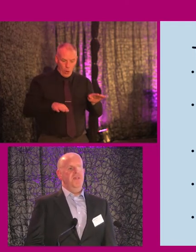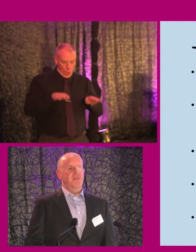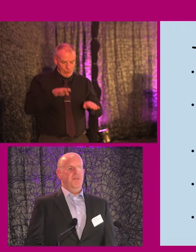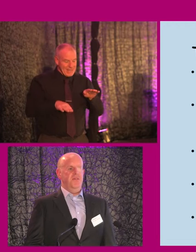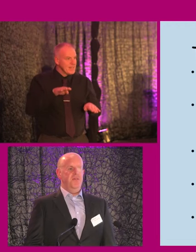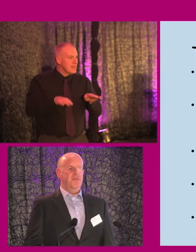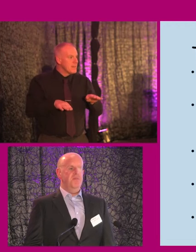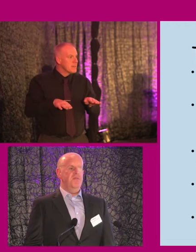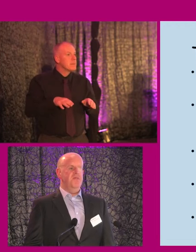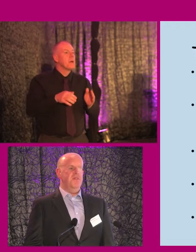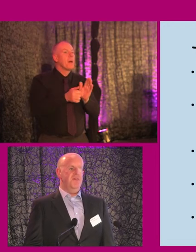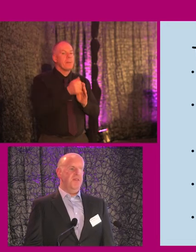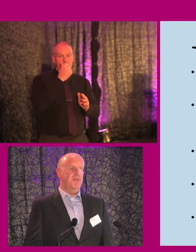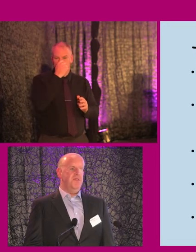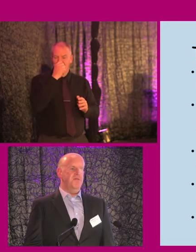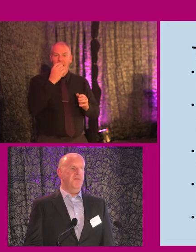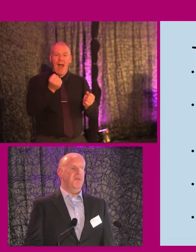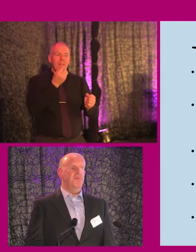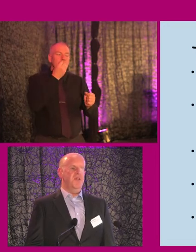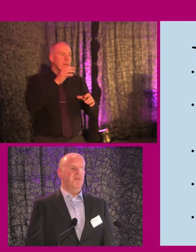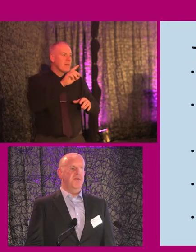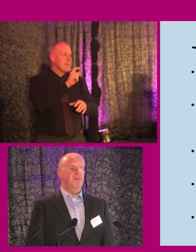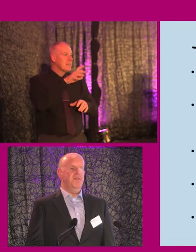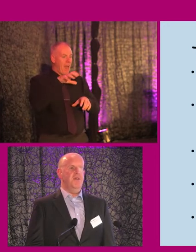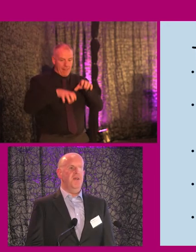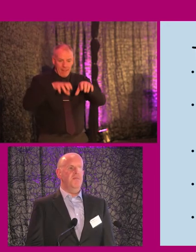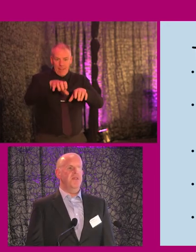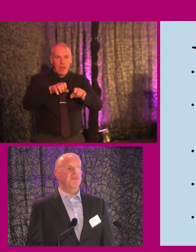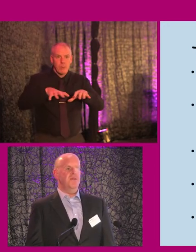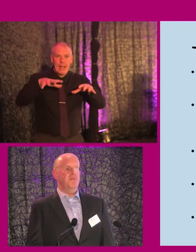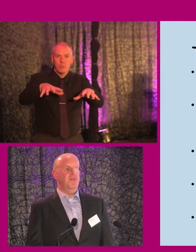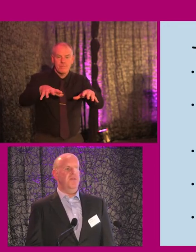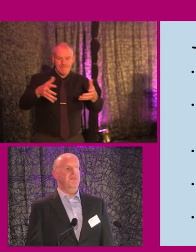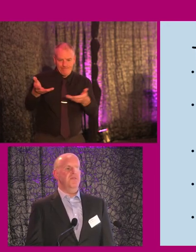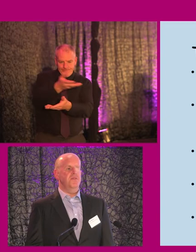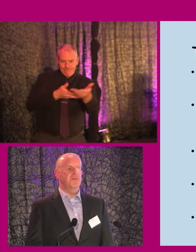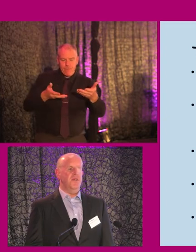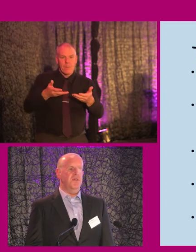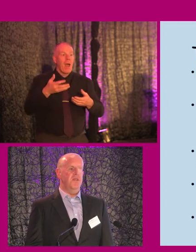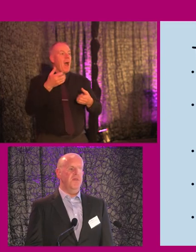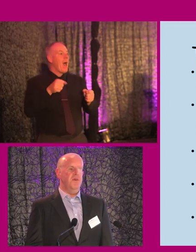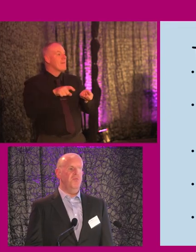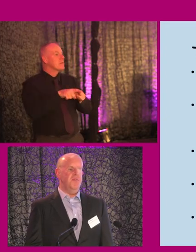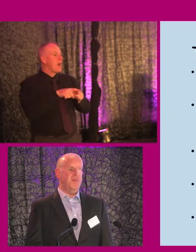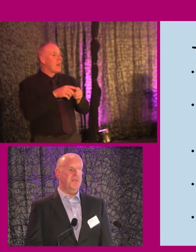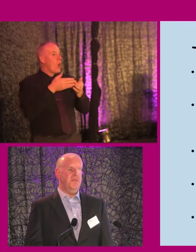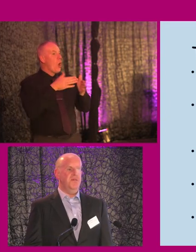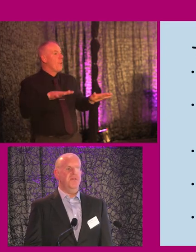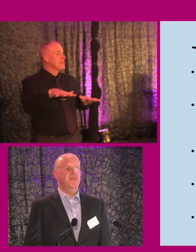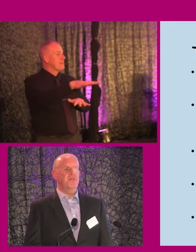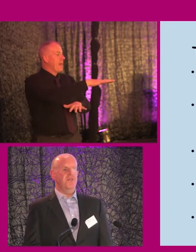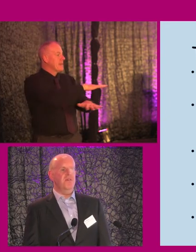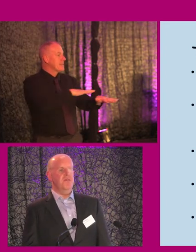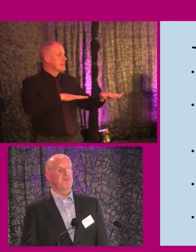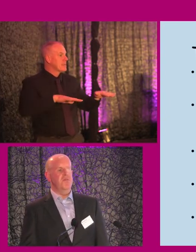the building has all these kind of beautiful tiled areas for, you know, breakout areas, and then there's kind of like, there's a lot of open spaces. And I